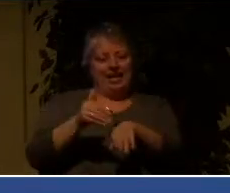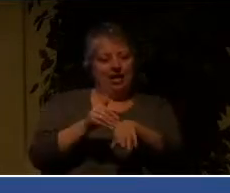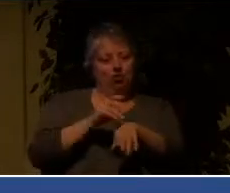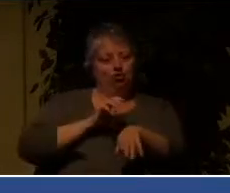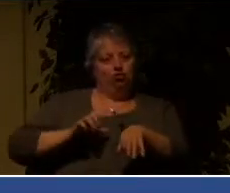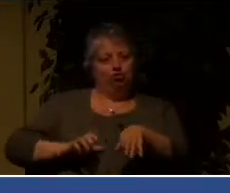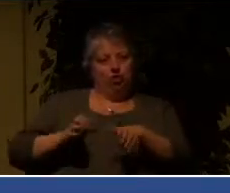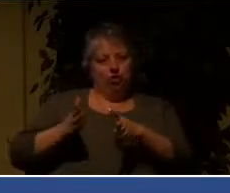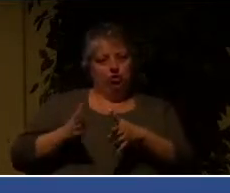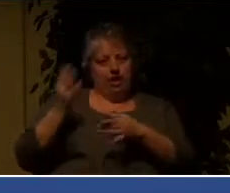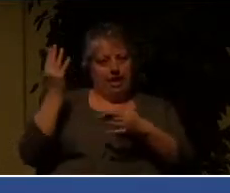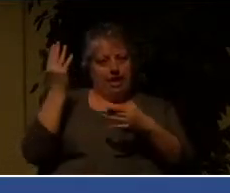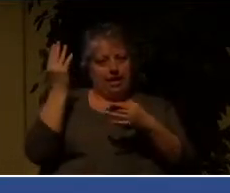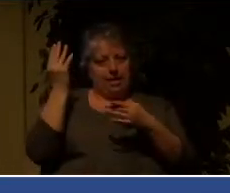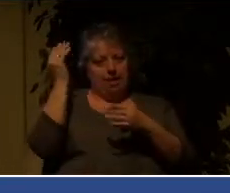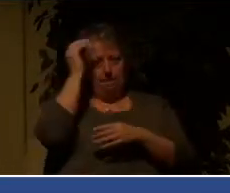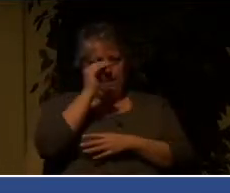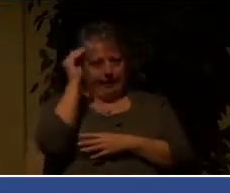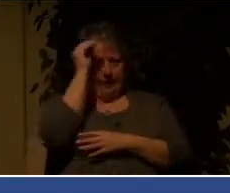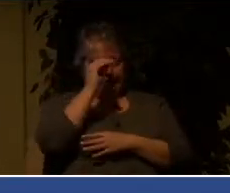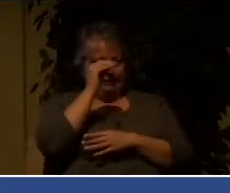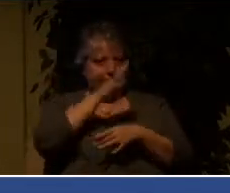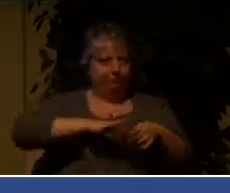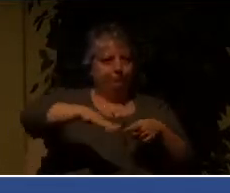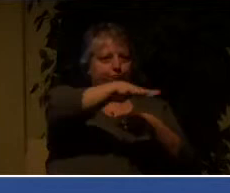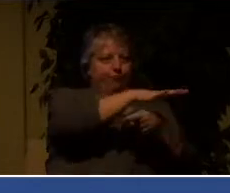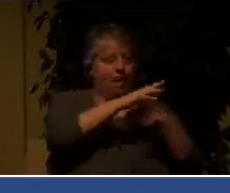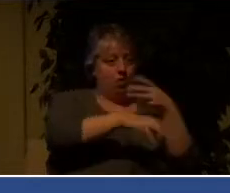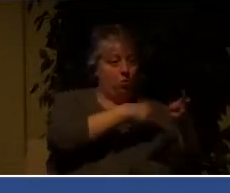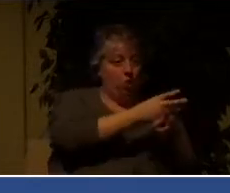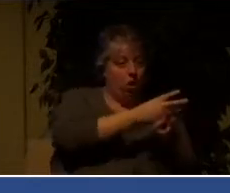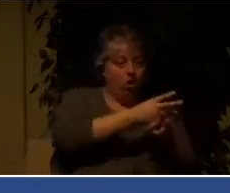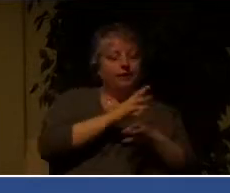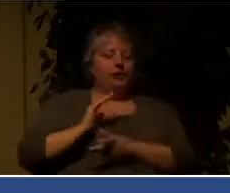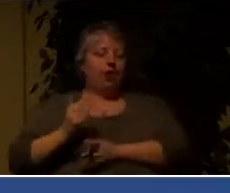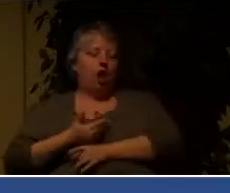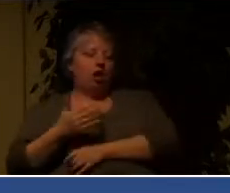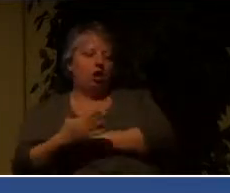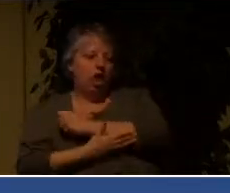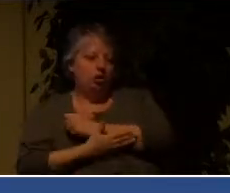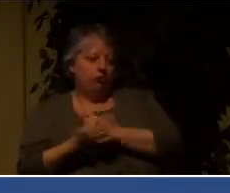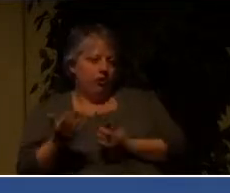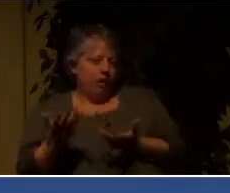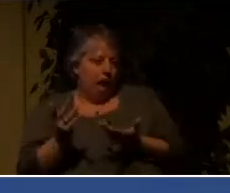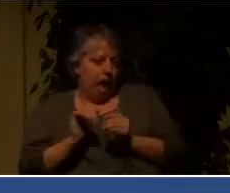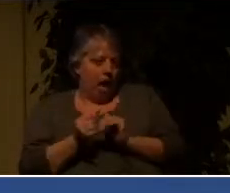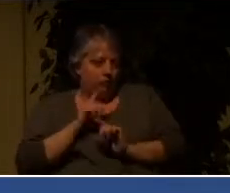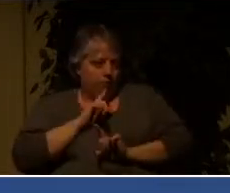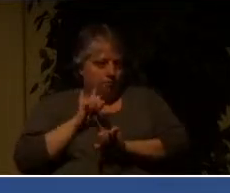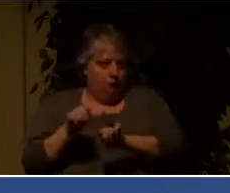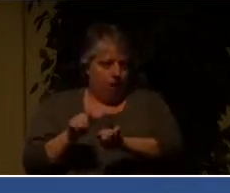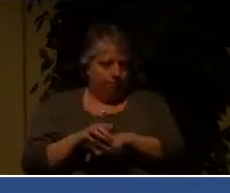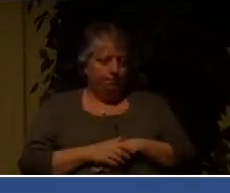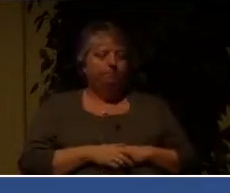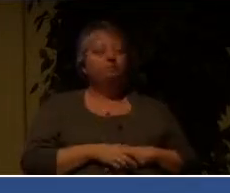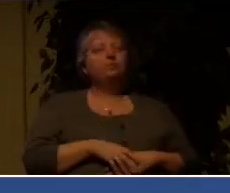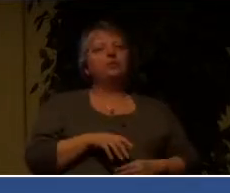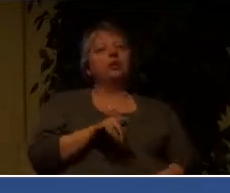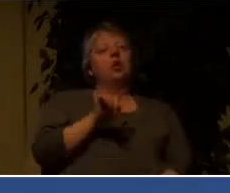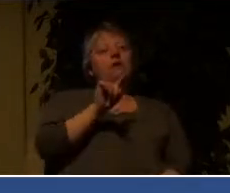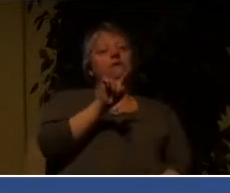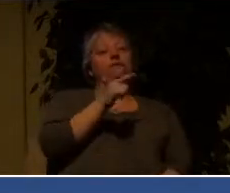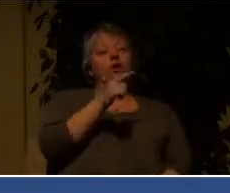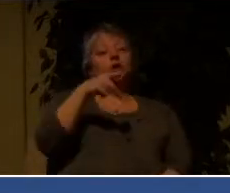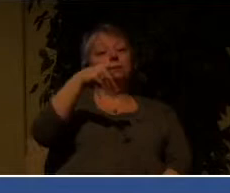sentiment around the world and even in our own countries? And so far, in looking at 1 Peter chapter 4, we've